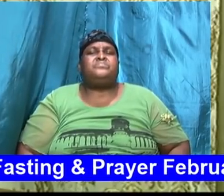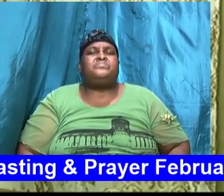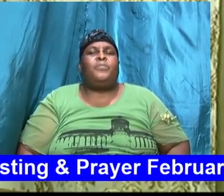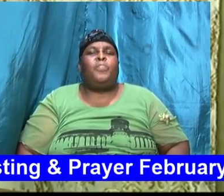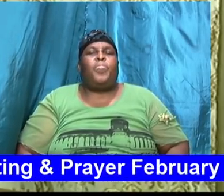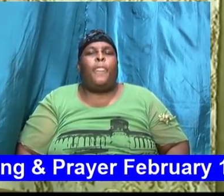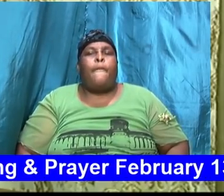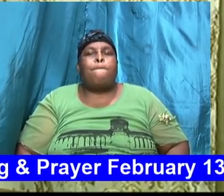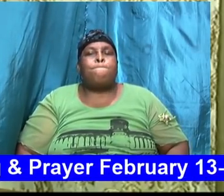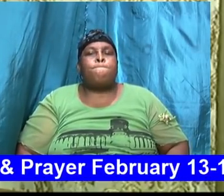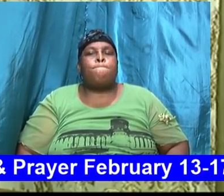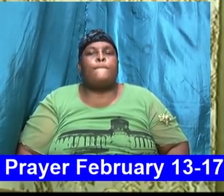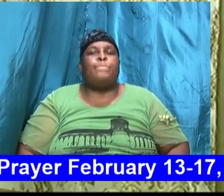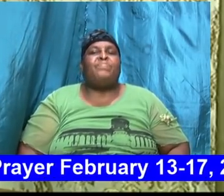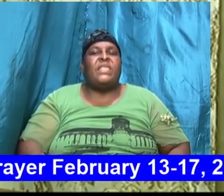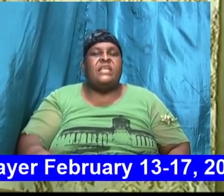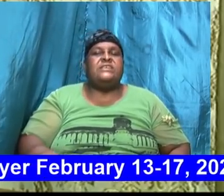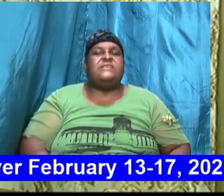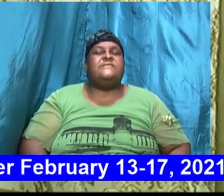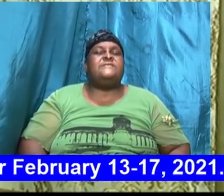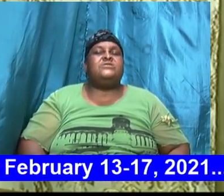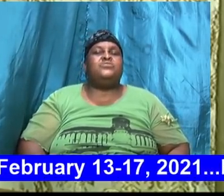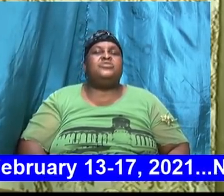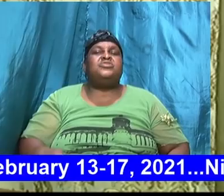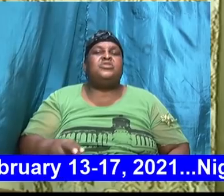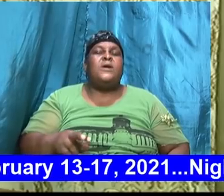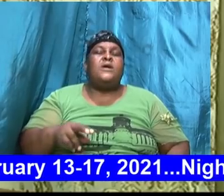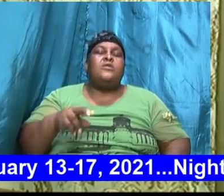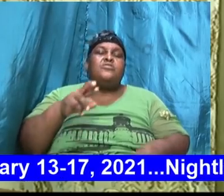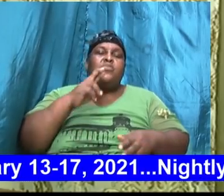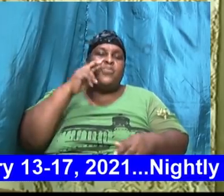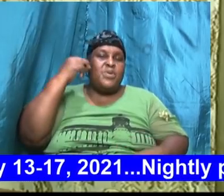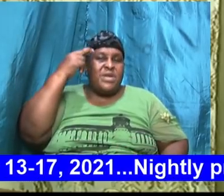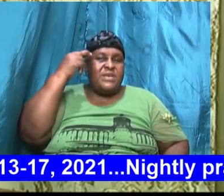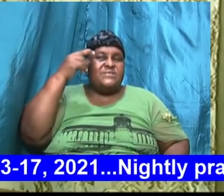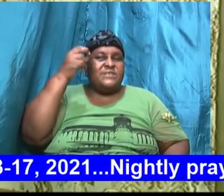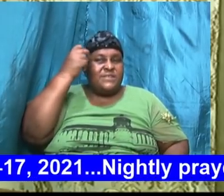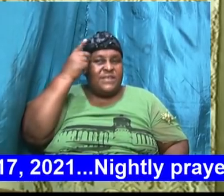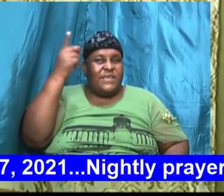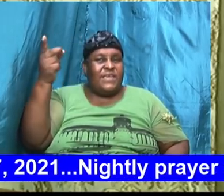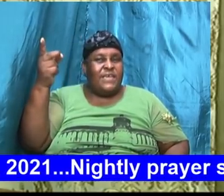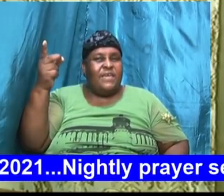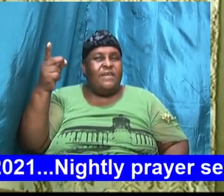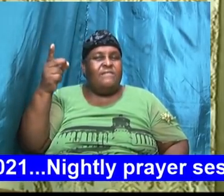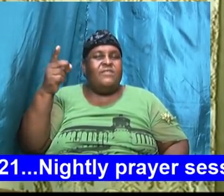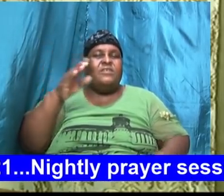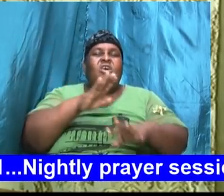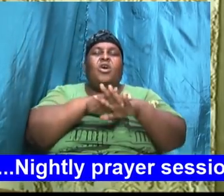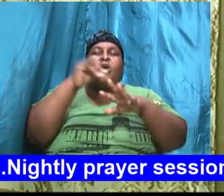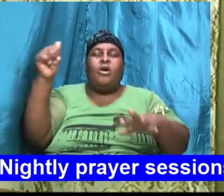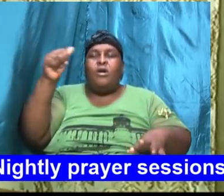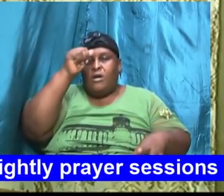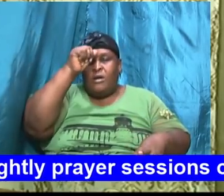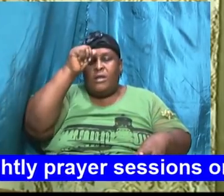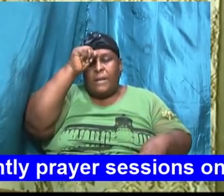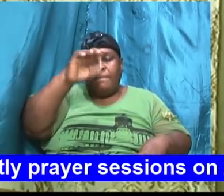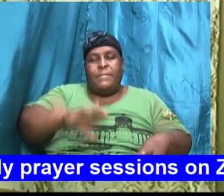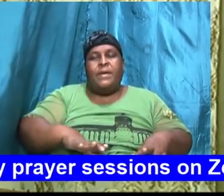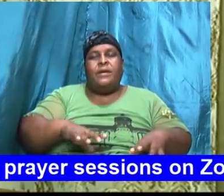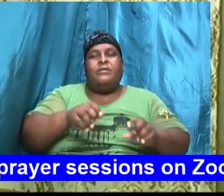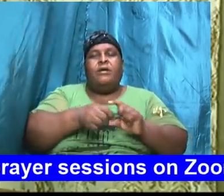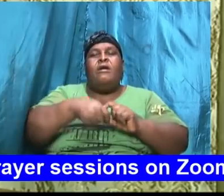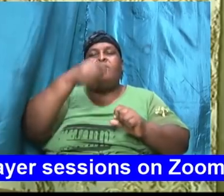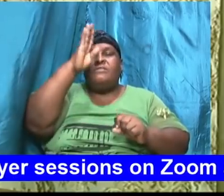was the main reason why David was called a man after God's own heart